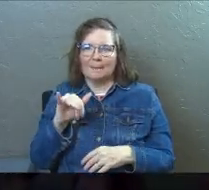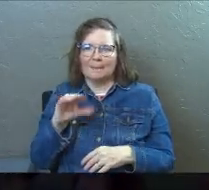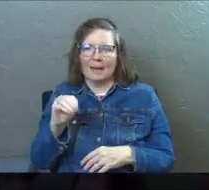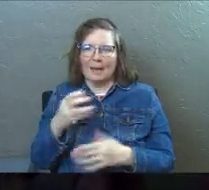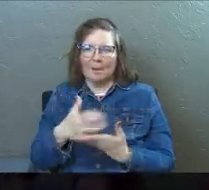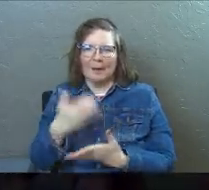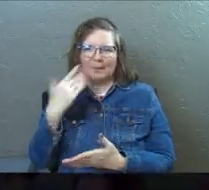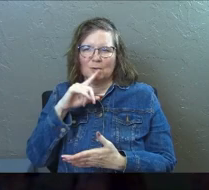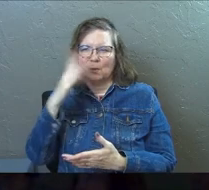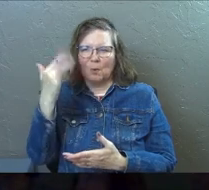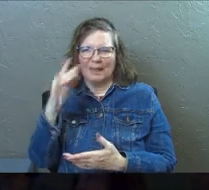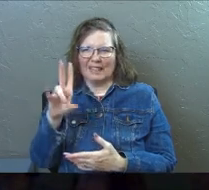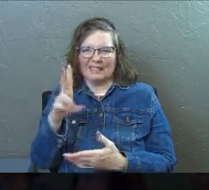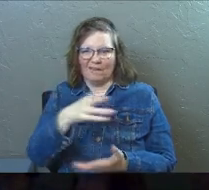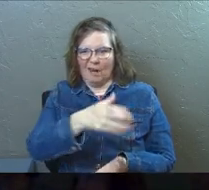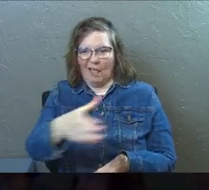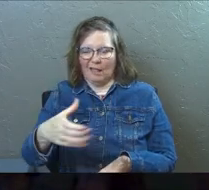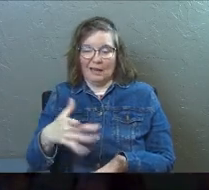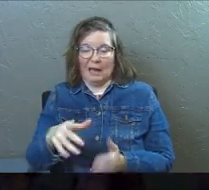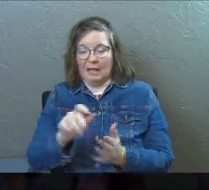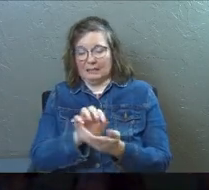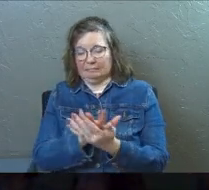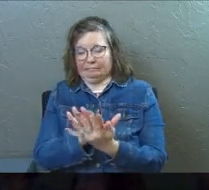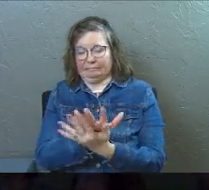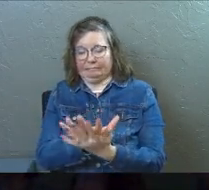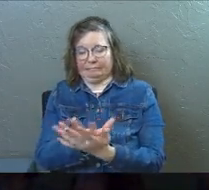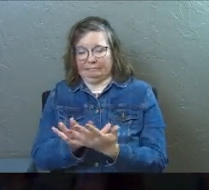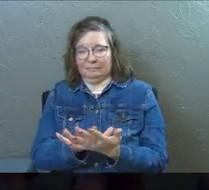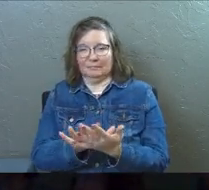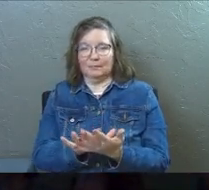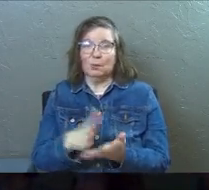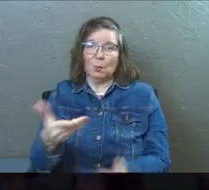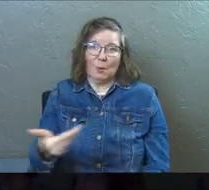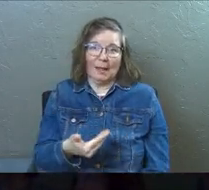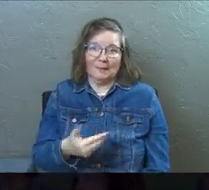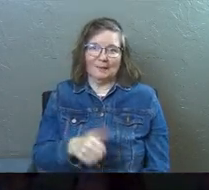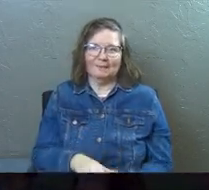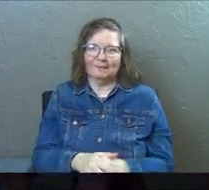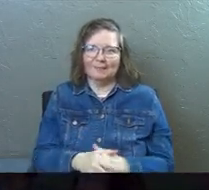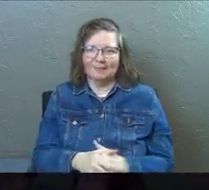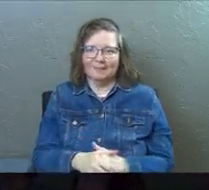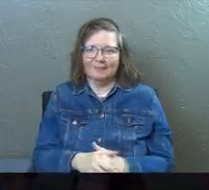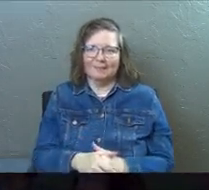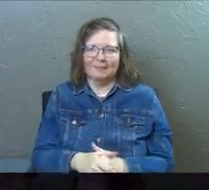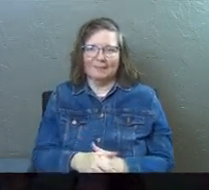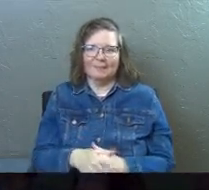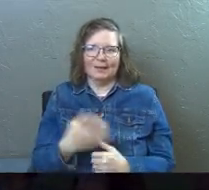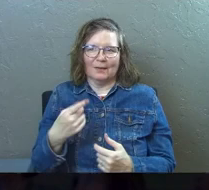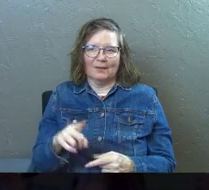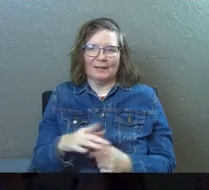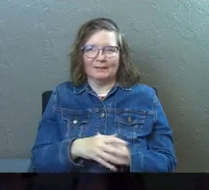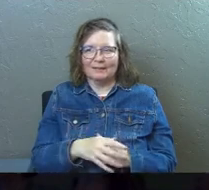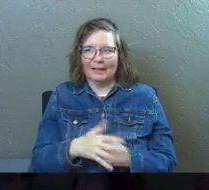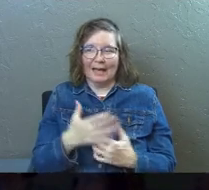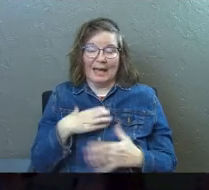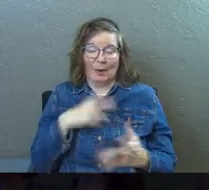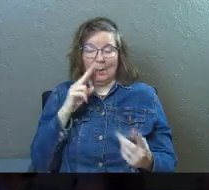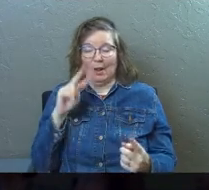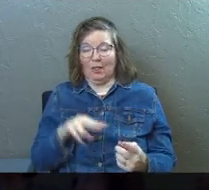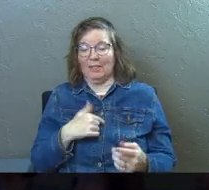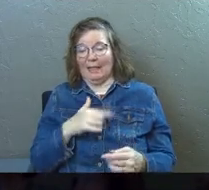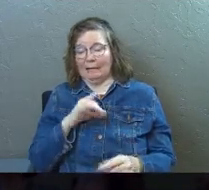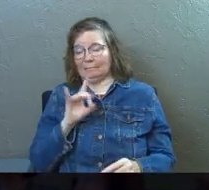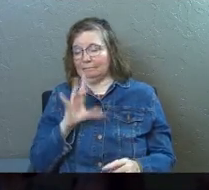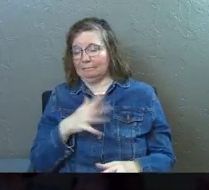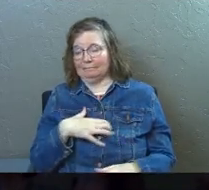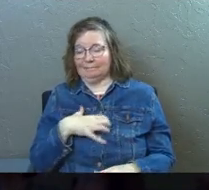bottles there. I'm not sure why, like seven of them. And I just pixelated those out. You're welcome, because I was offended. I didn't want to look at that